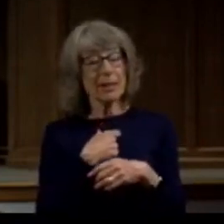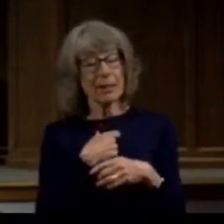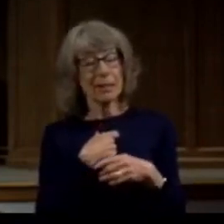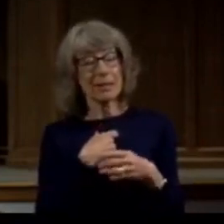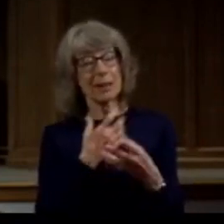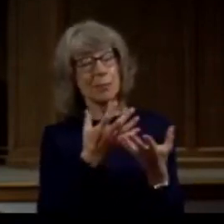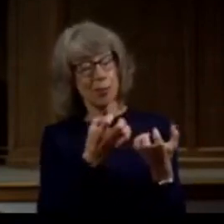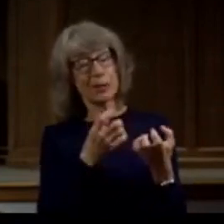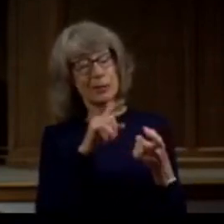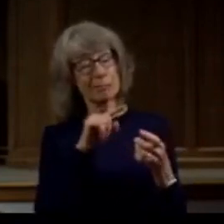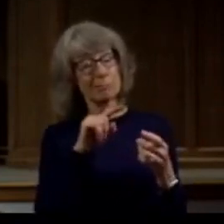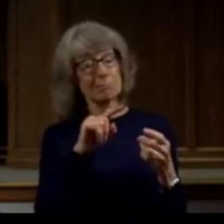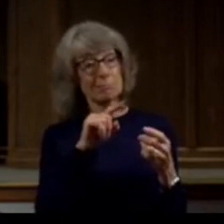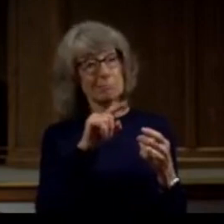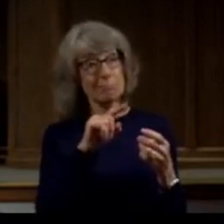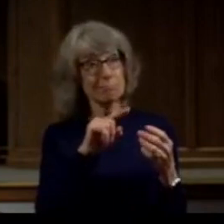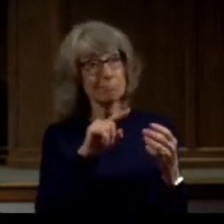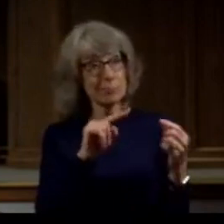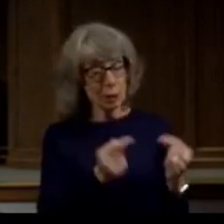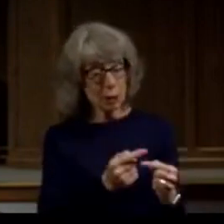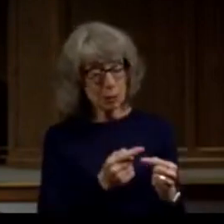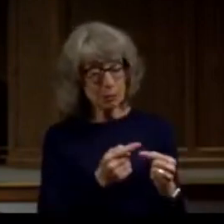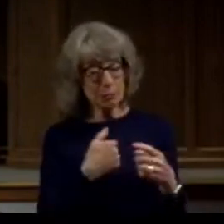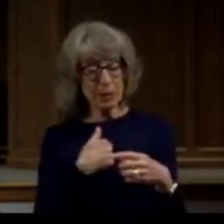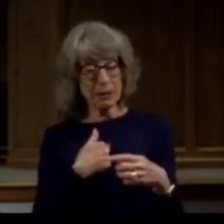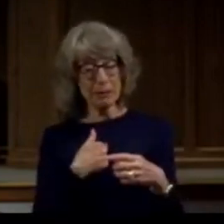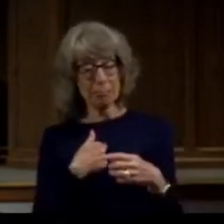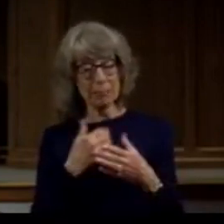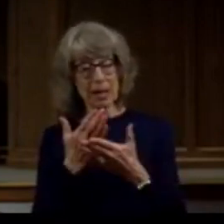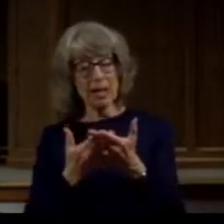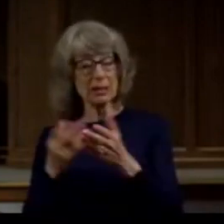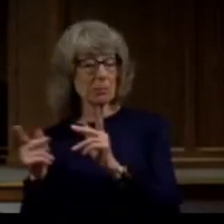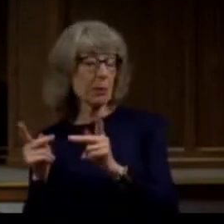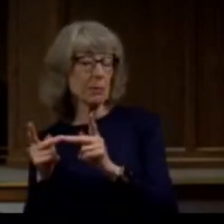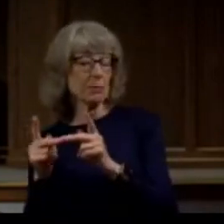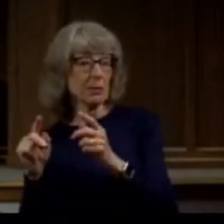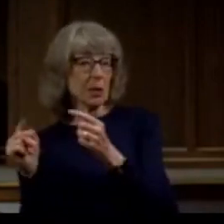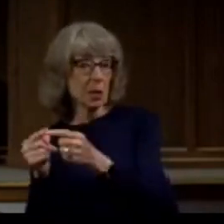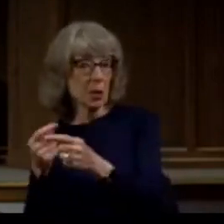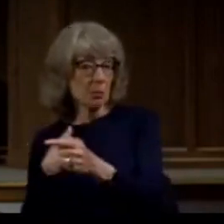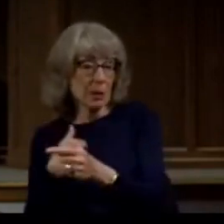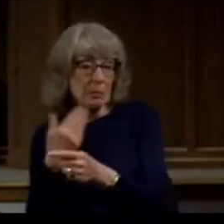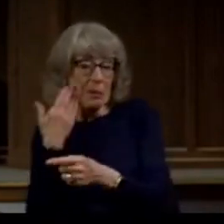at some point we recognize yes but we are family